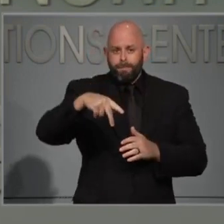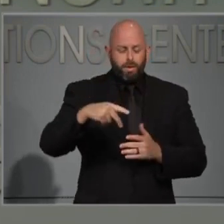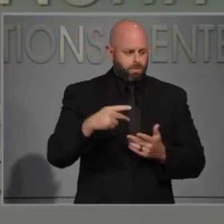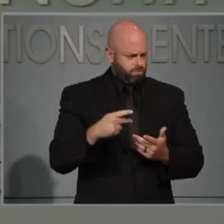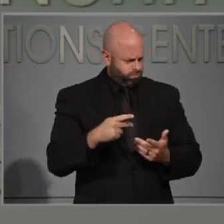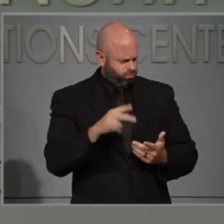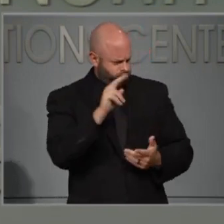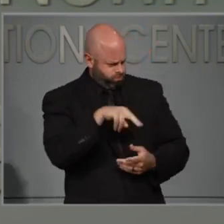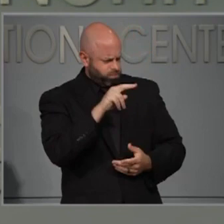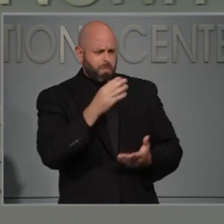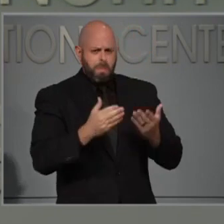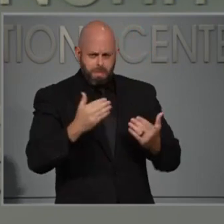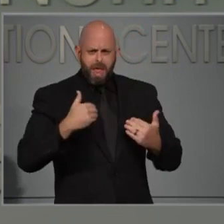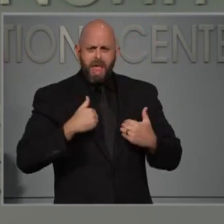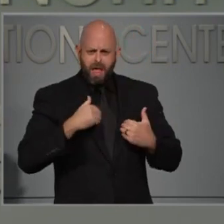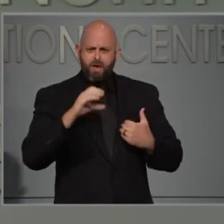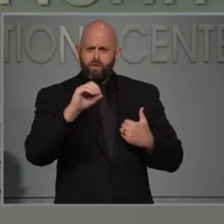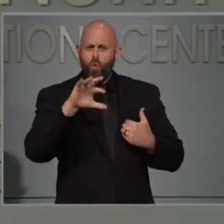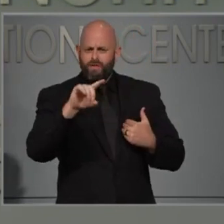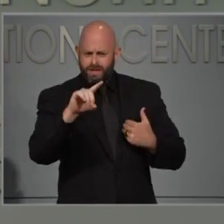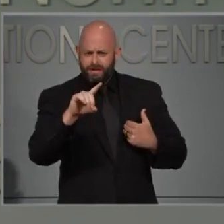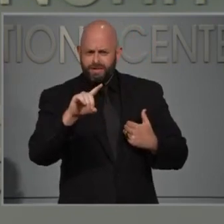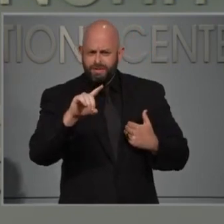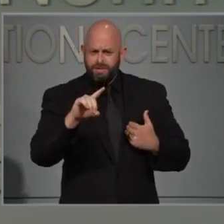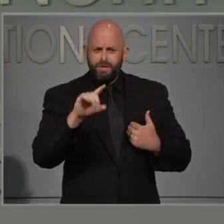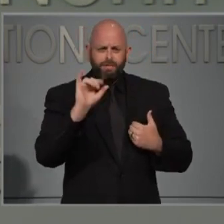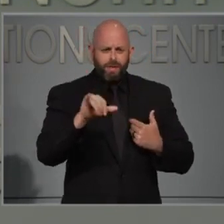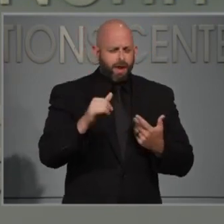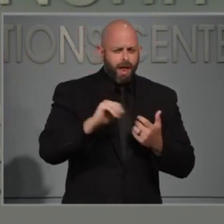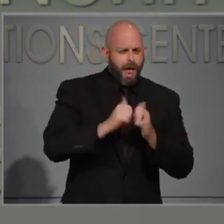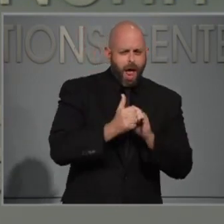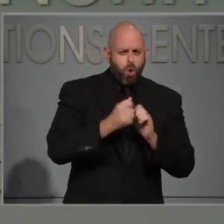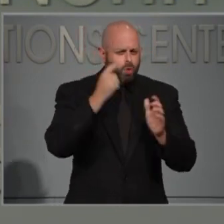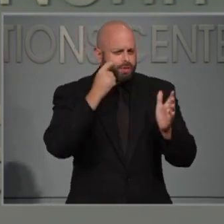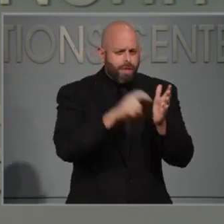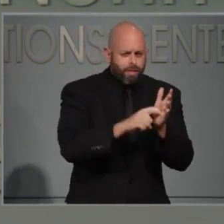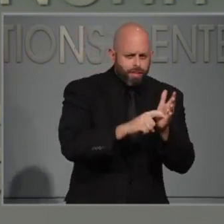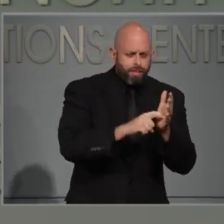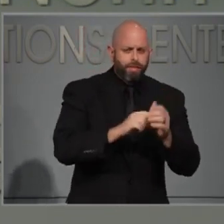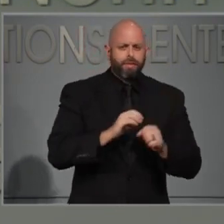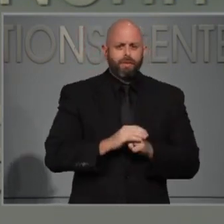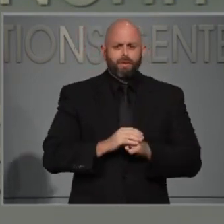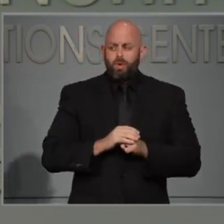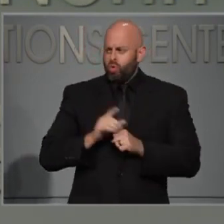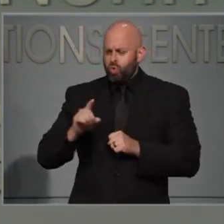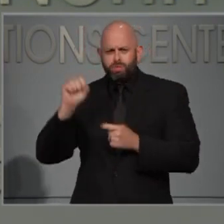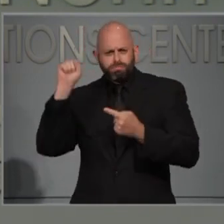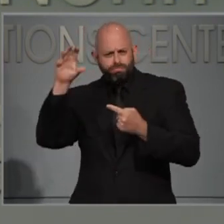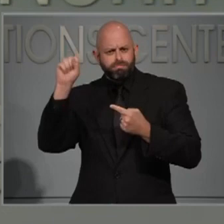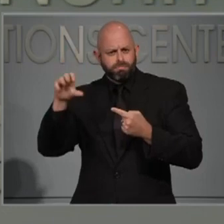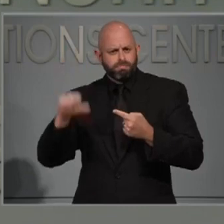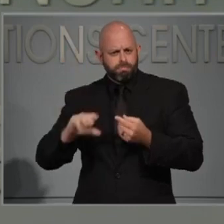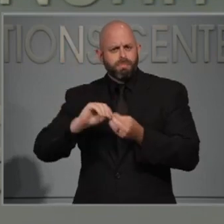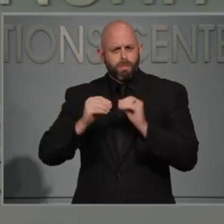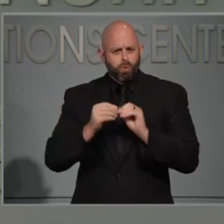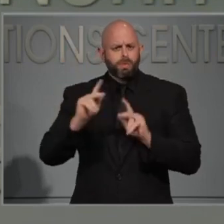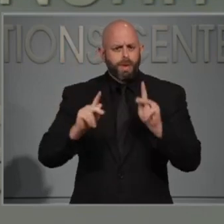are the people who you are counting, are they folks who are coming to the hospital with COVID primarily